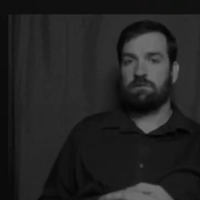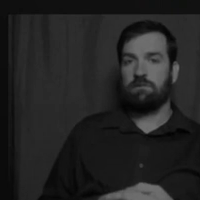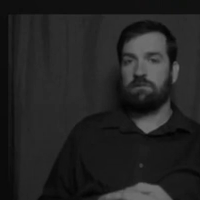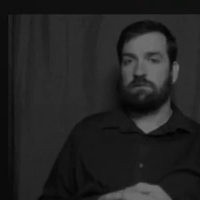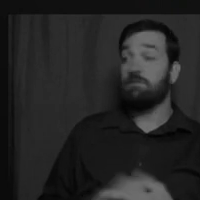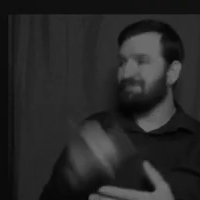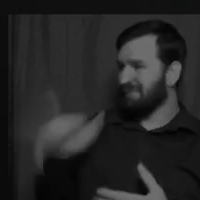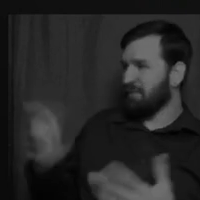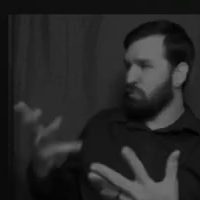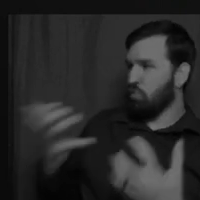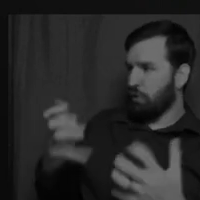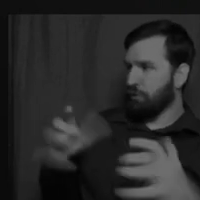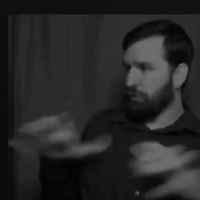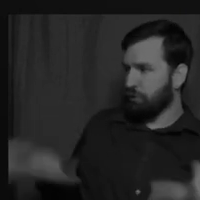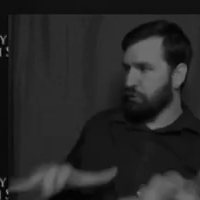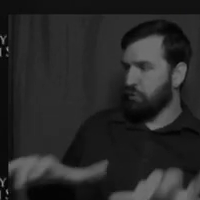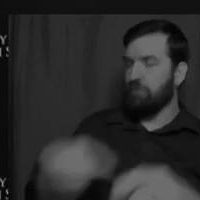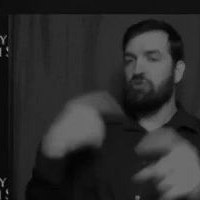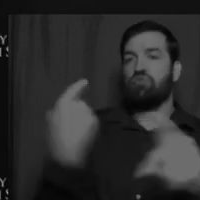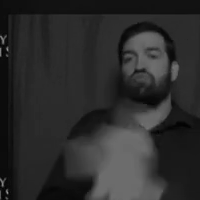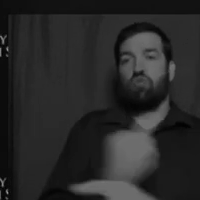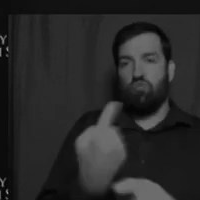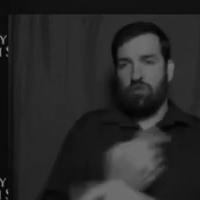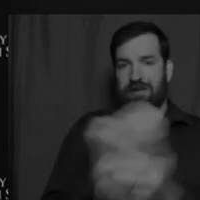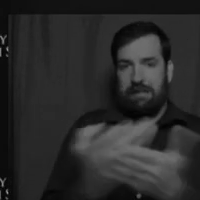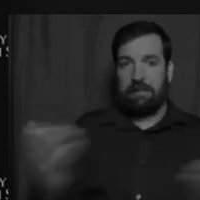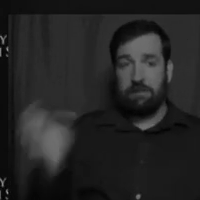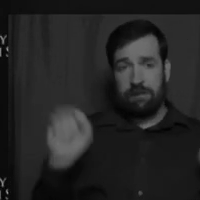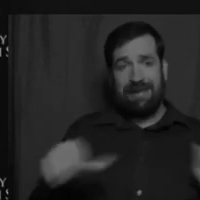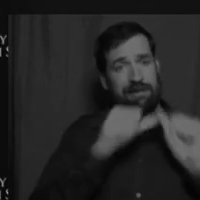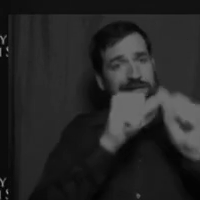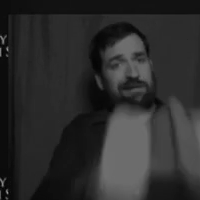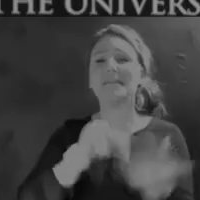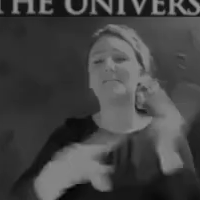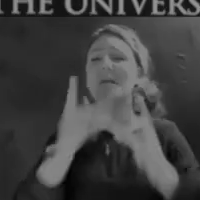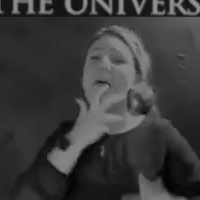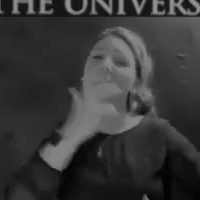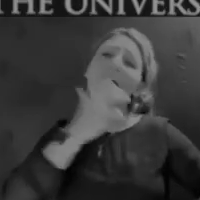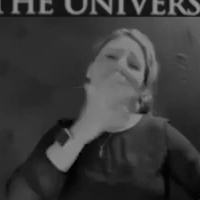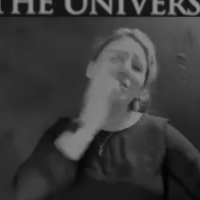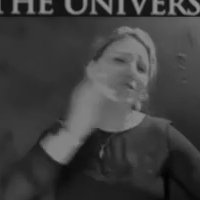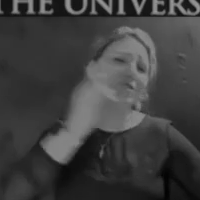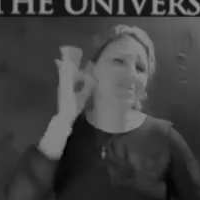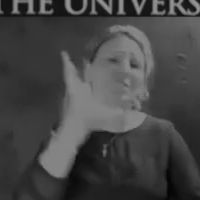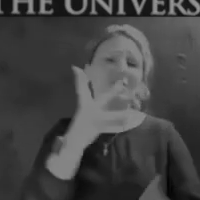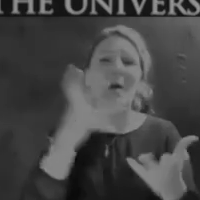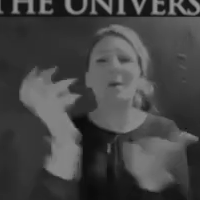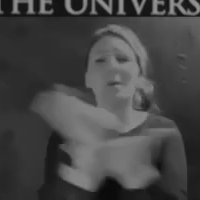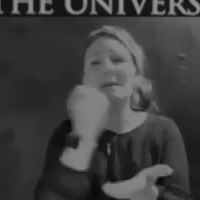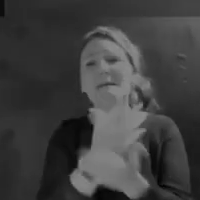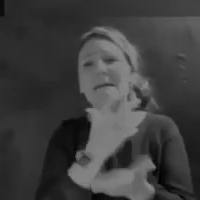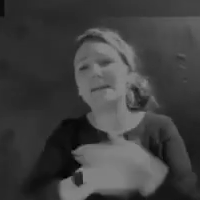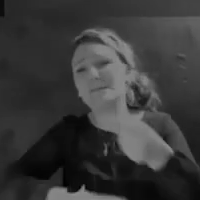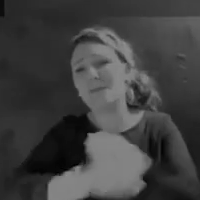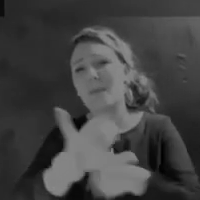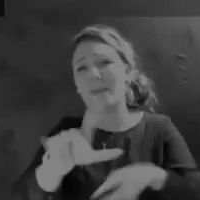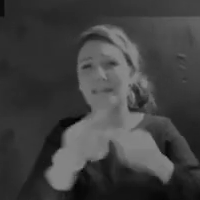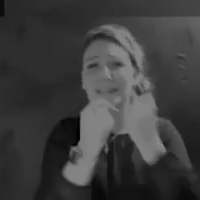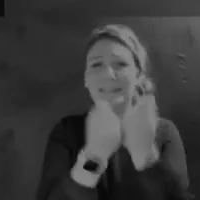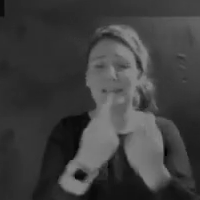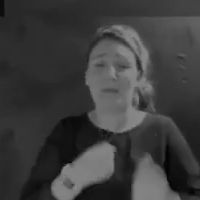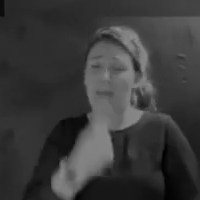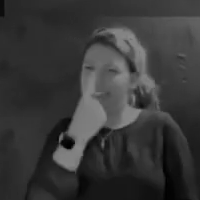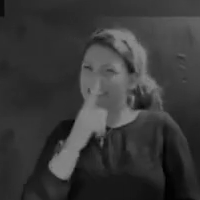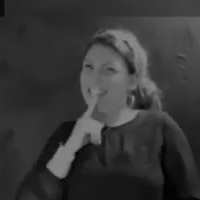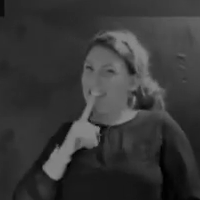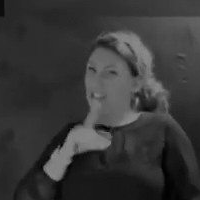Subscribe to our morning medical update and open mics with Dr. Steitz podcasts. Now everywhere podcasts are available.